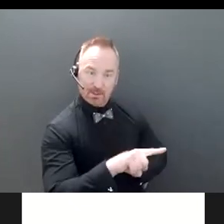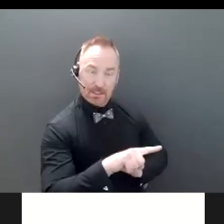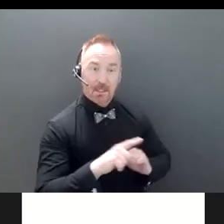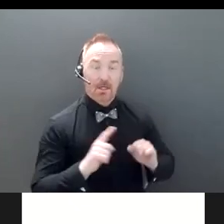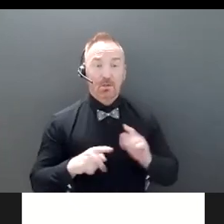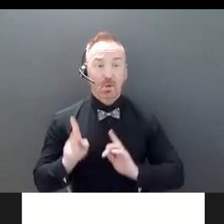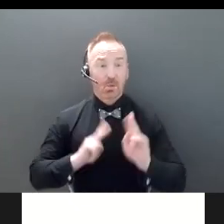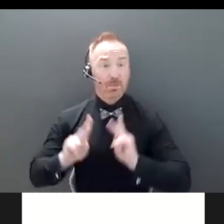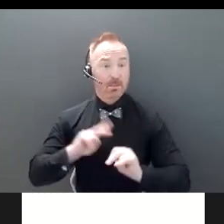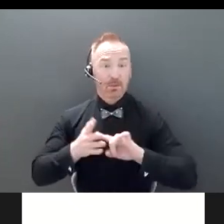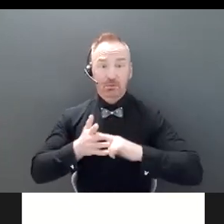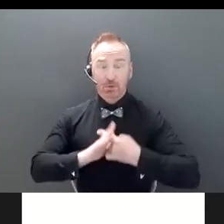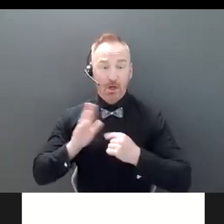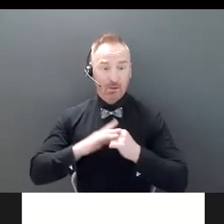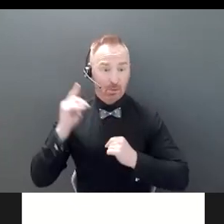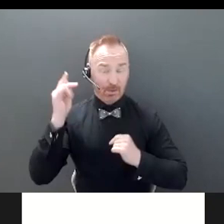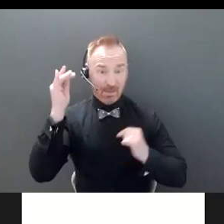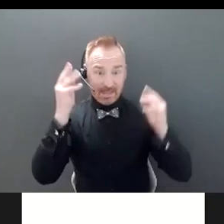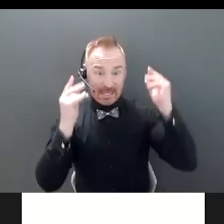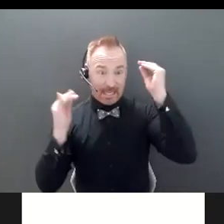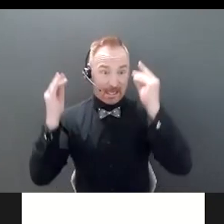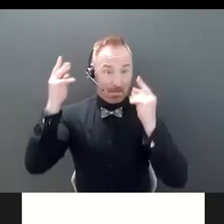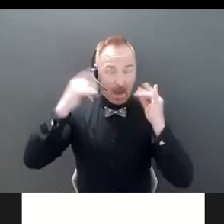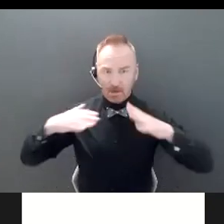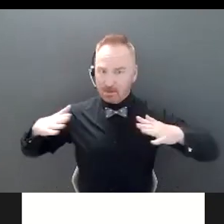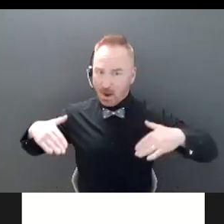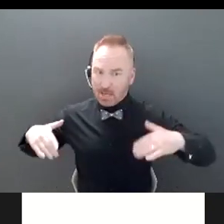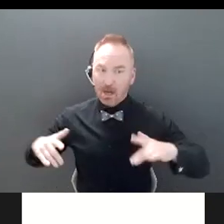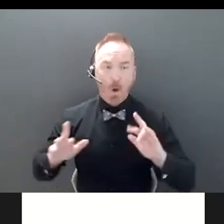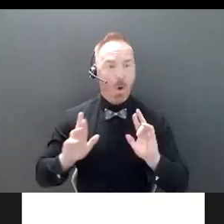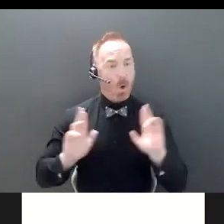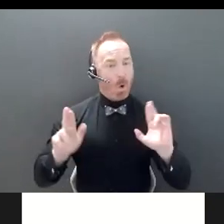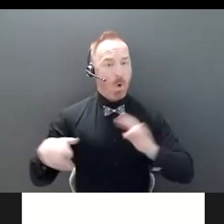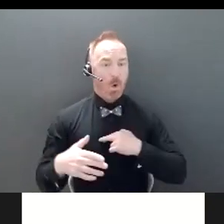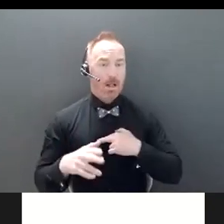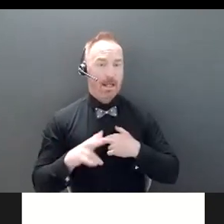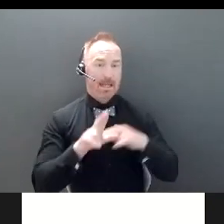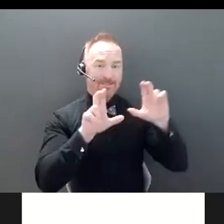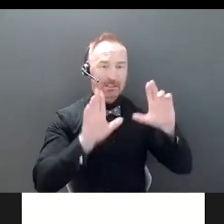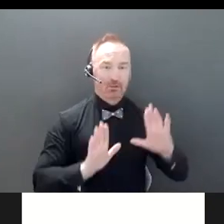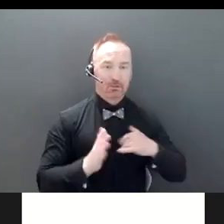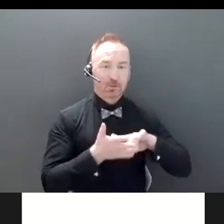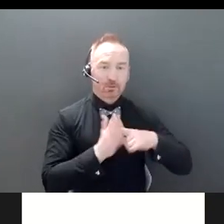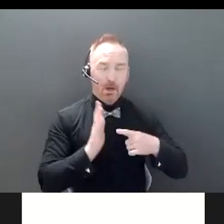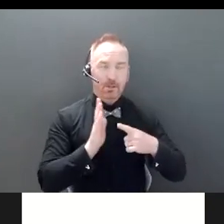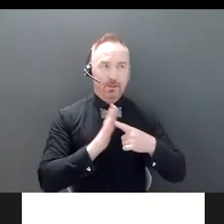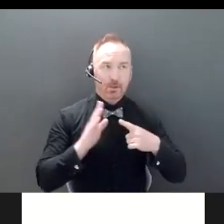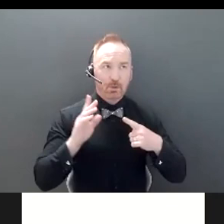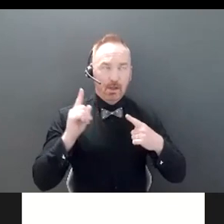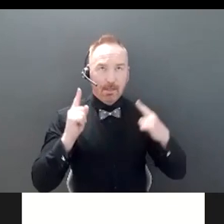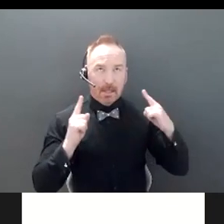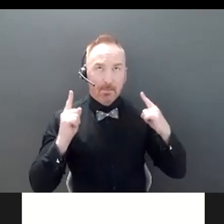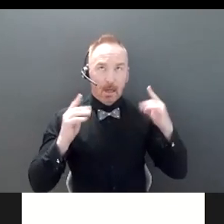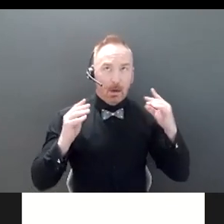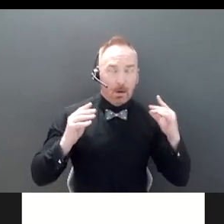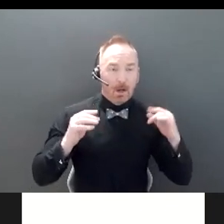it, hopefully, that'll prompt investors to think about it. And at every, you know, we call it the